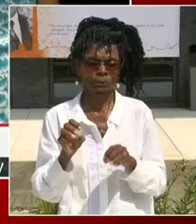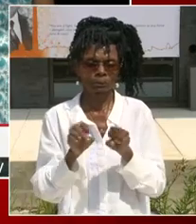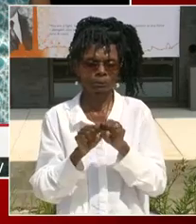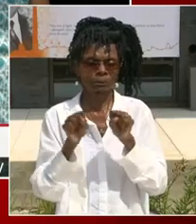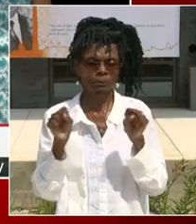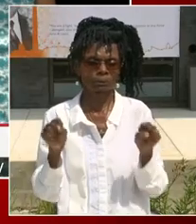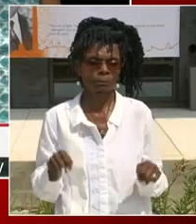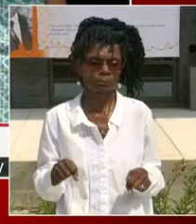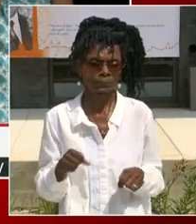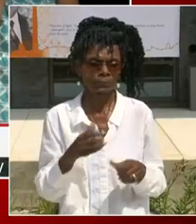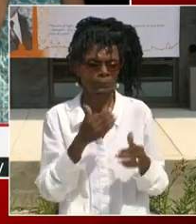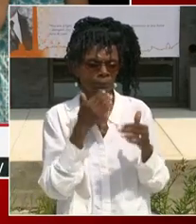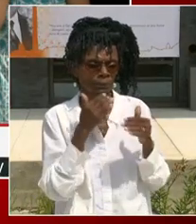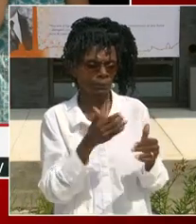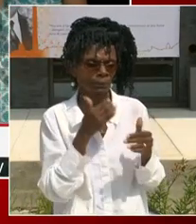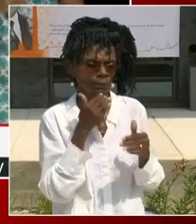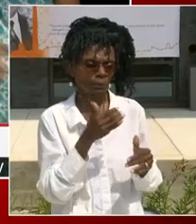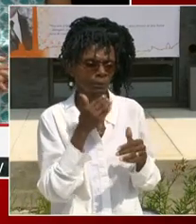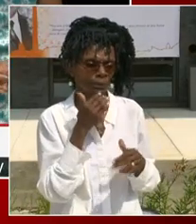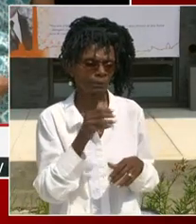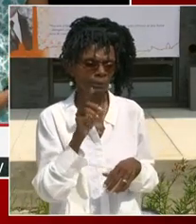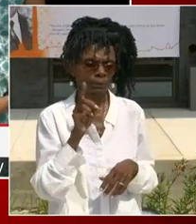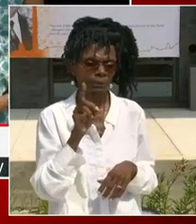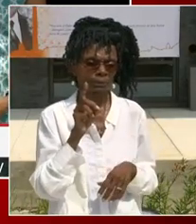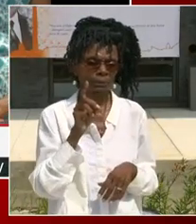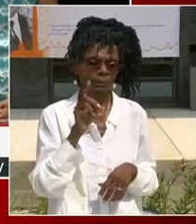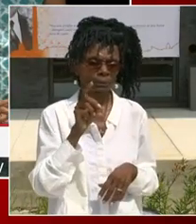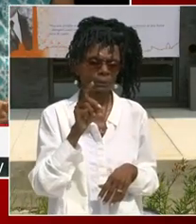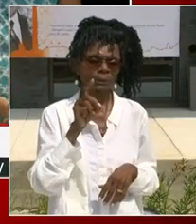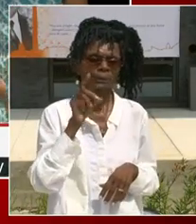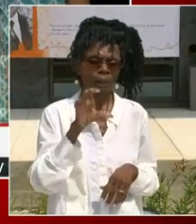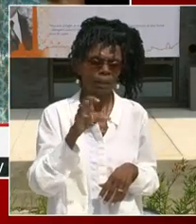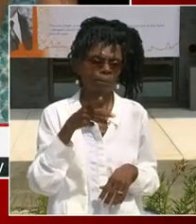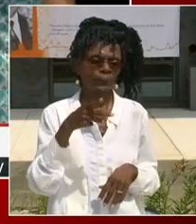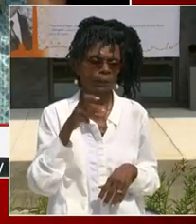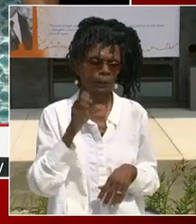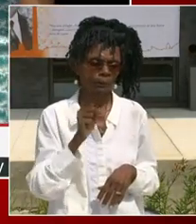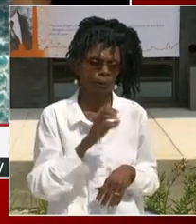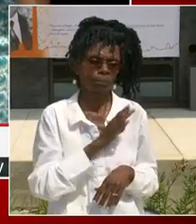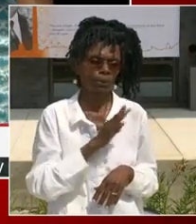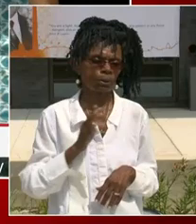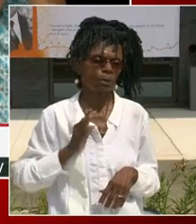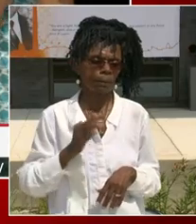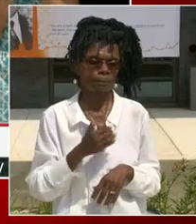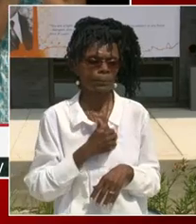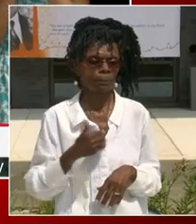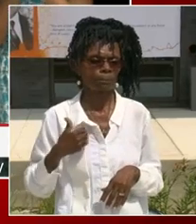I see your board member is here. Board member O'Leary, give him a big round of applause.